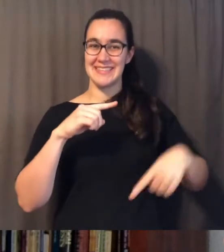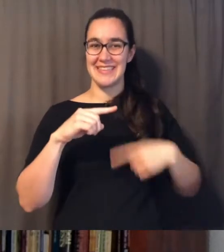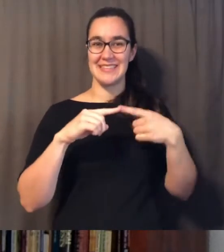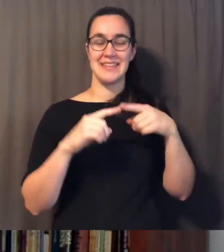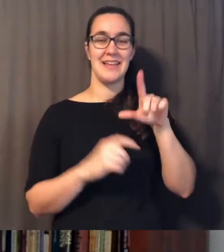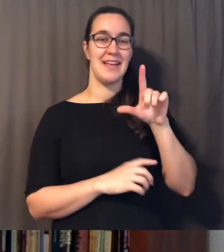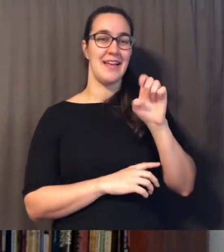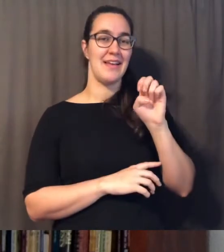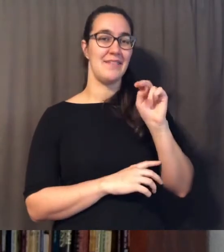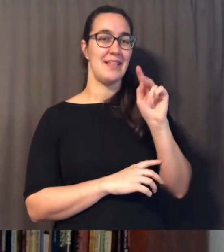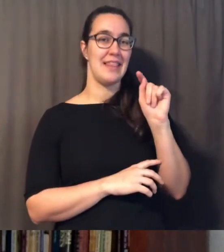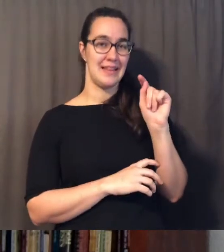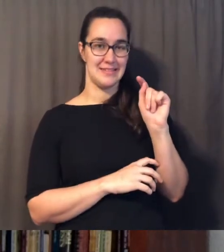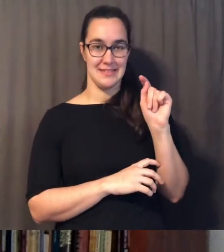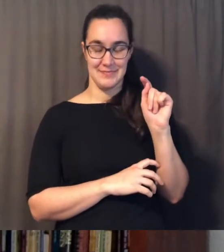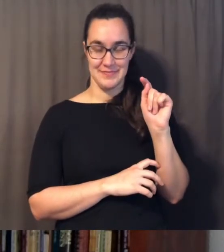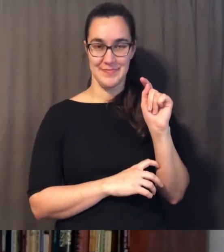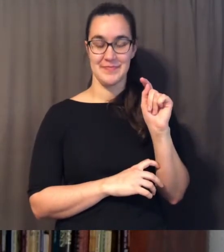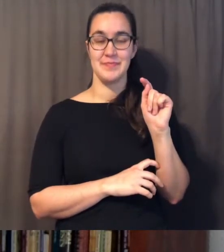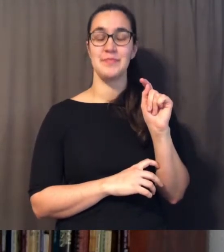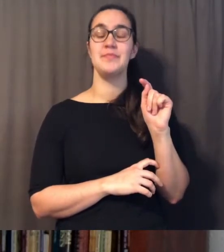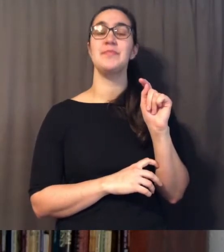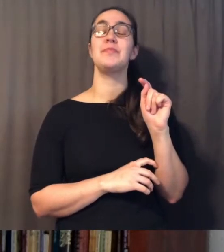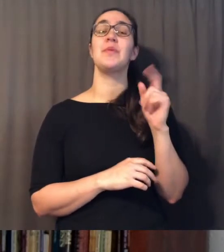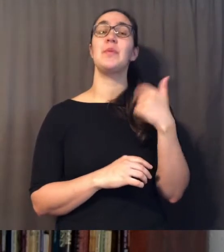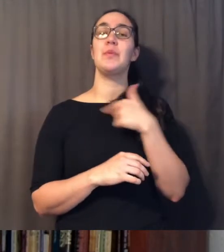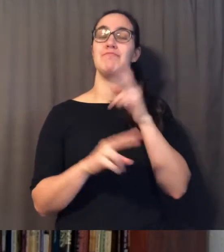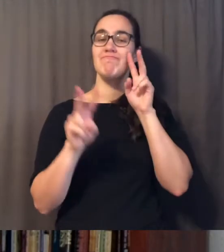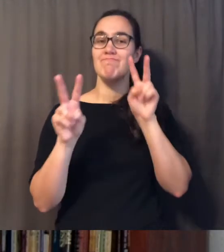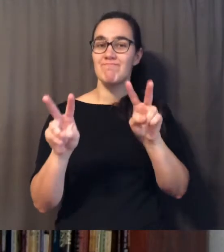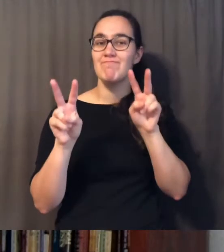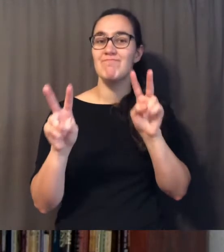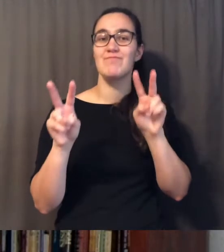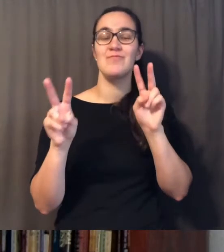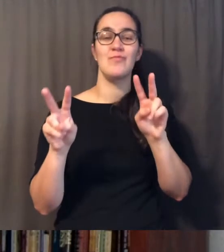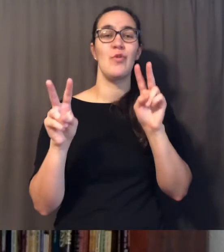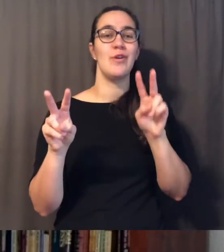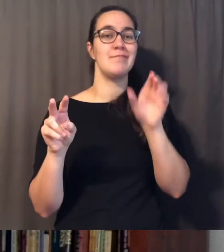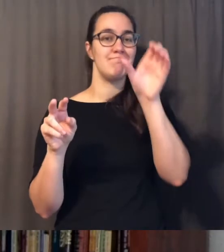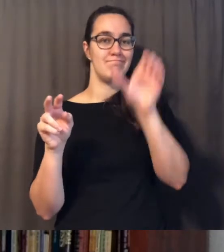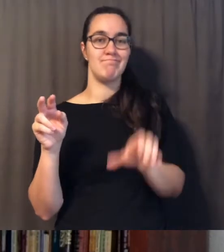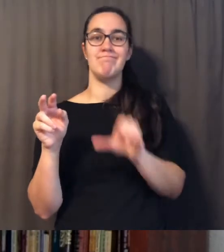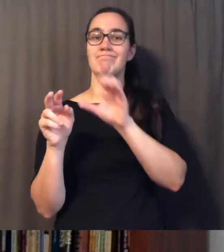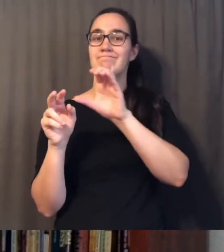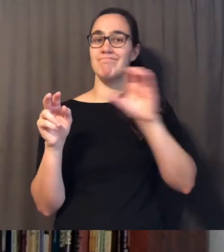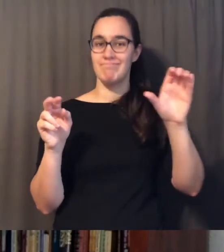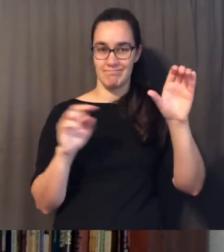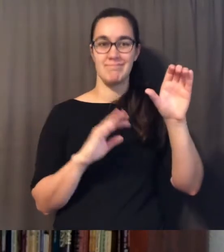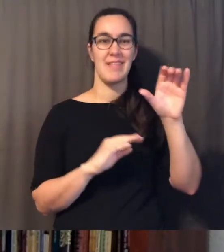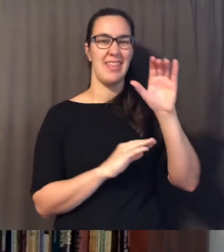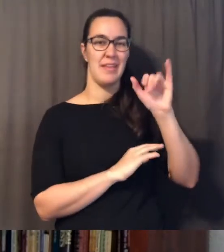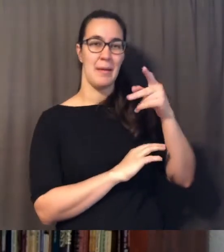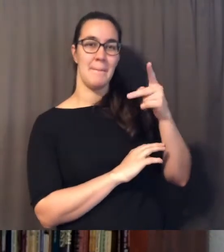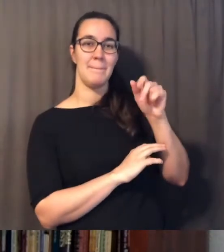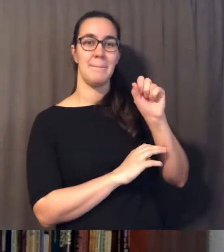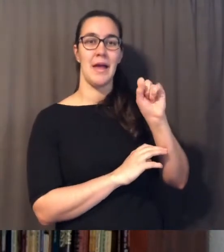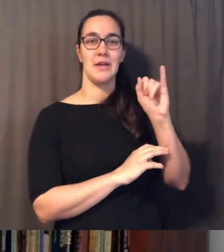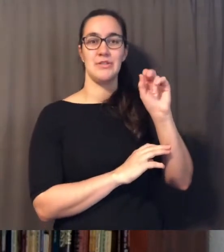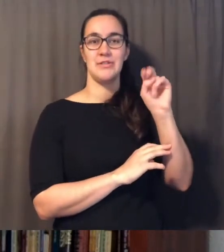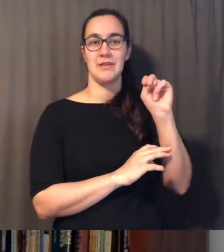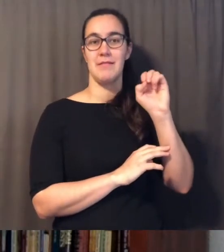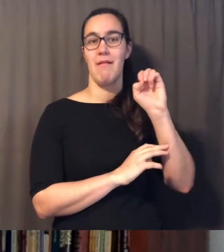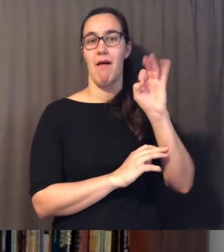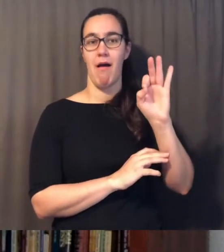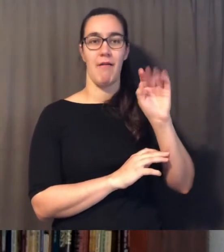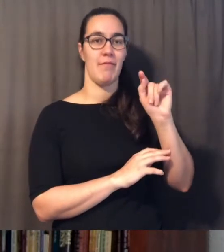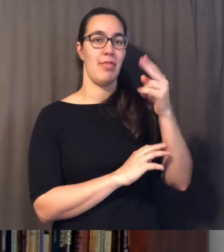the um the season of uh looking forward to the passion of the christ right to easter and so